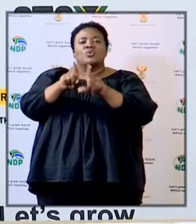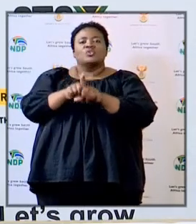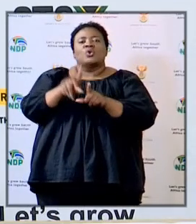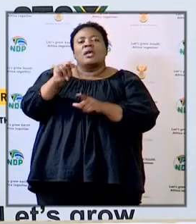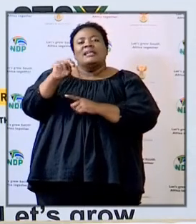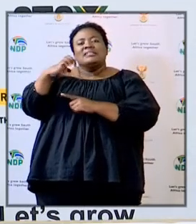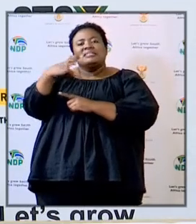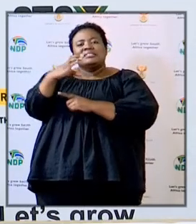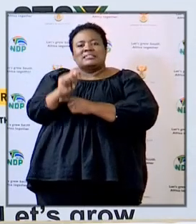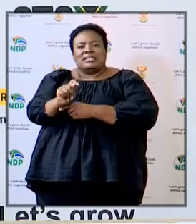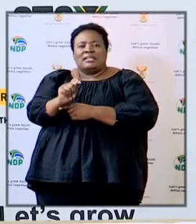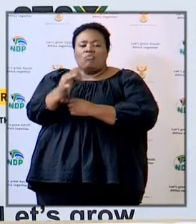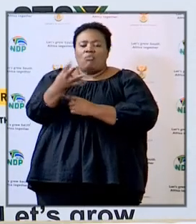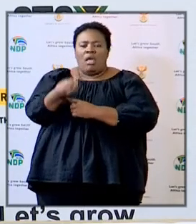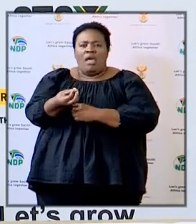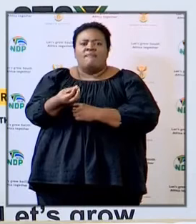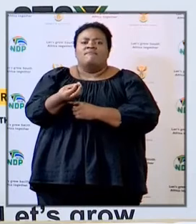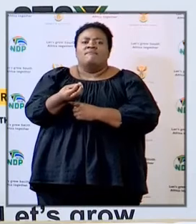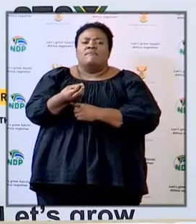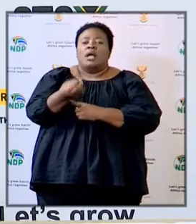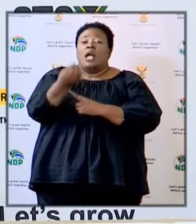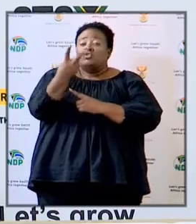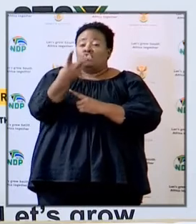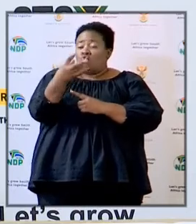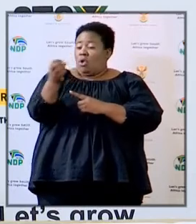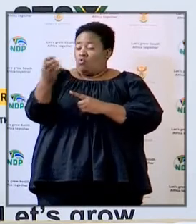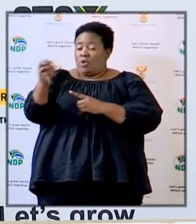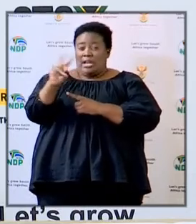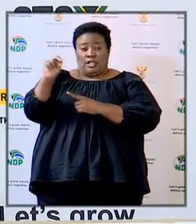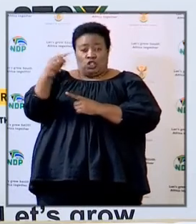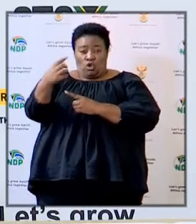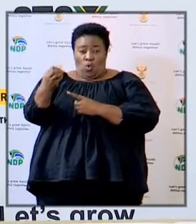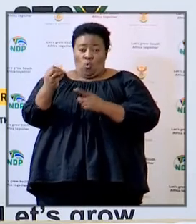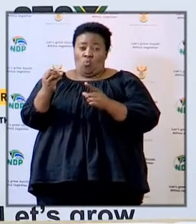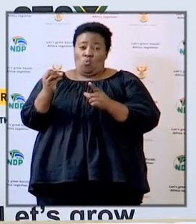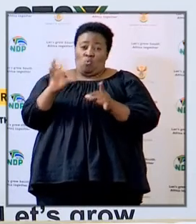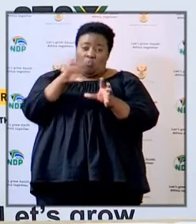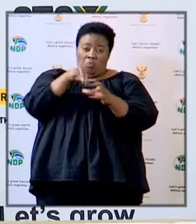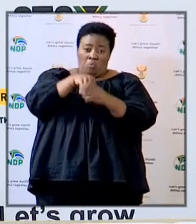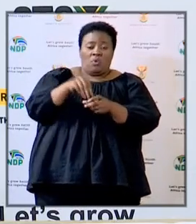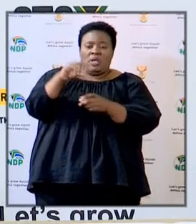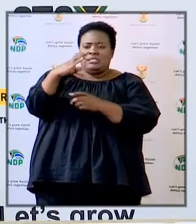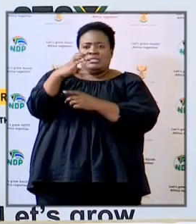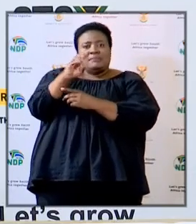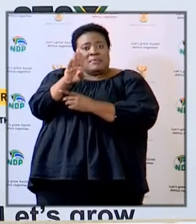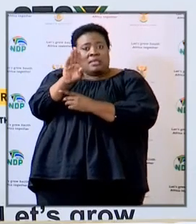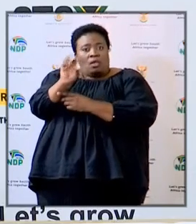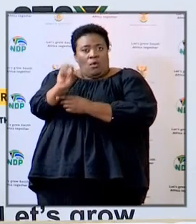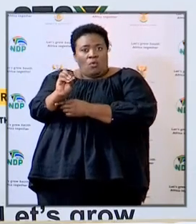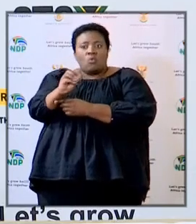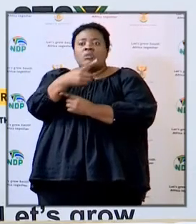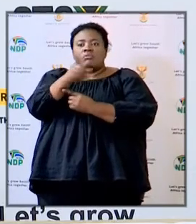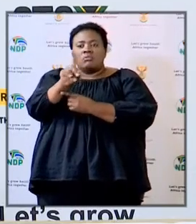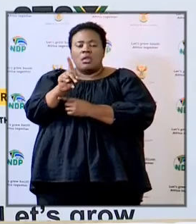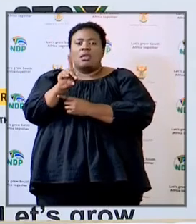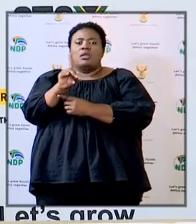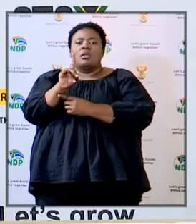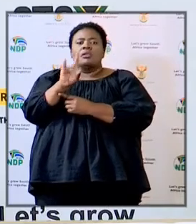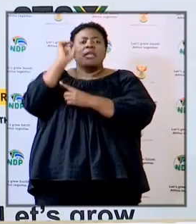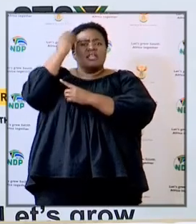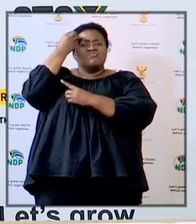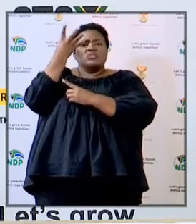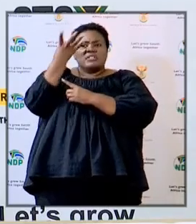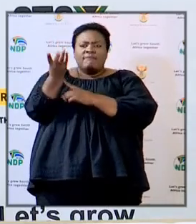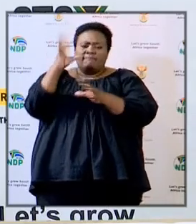NECT work with a network of more than 200 NGOs and CBOs which have a direct interest in